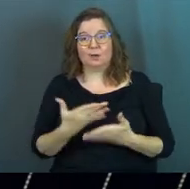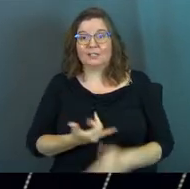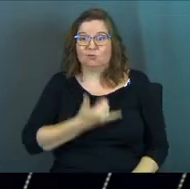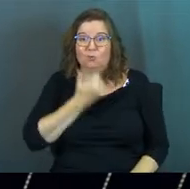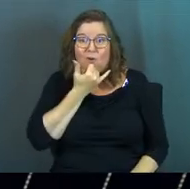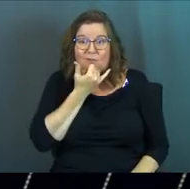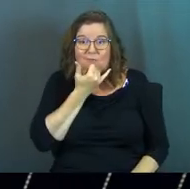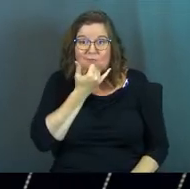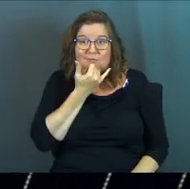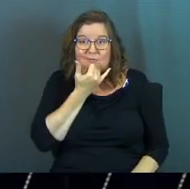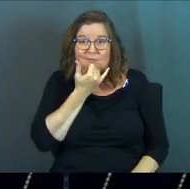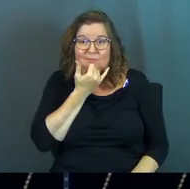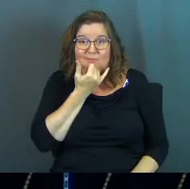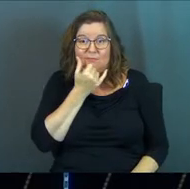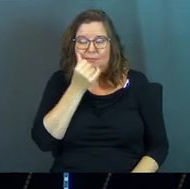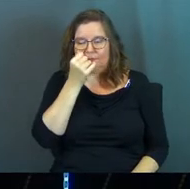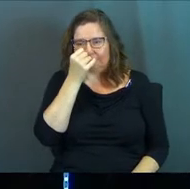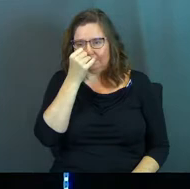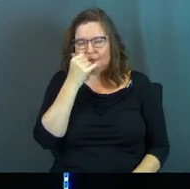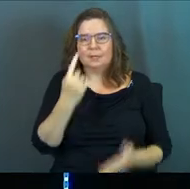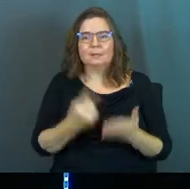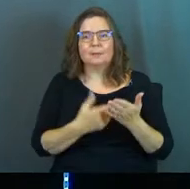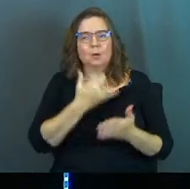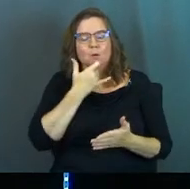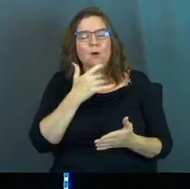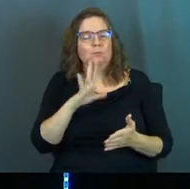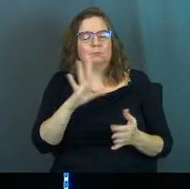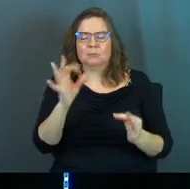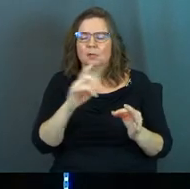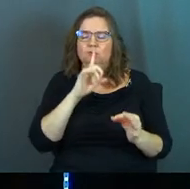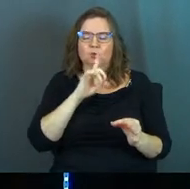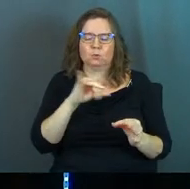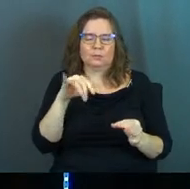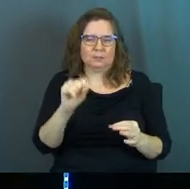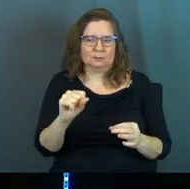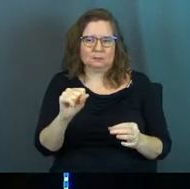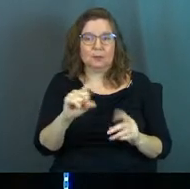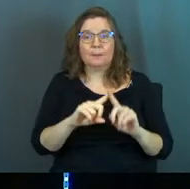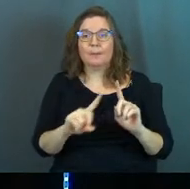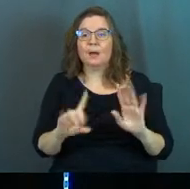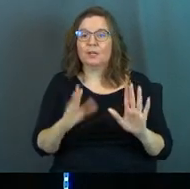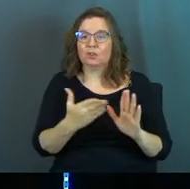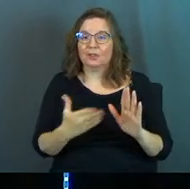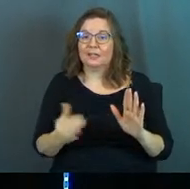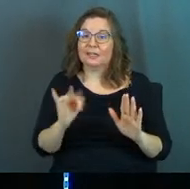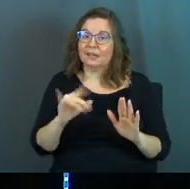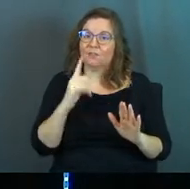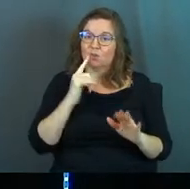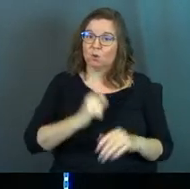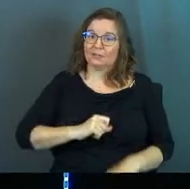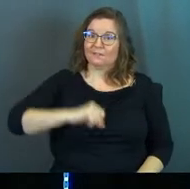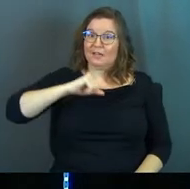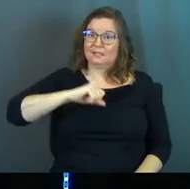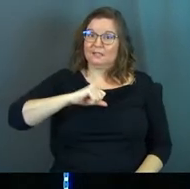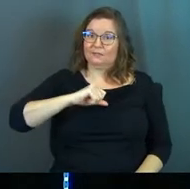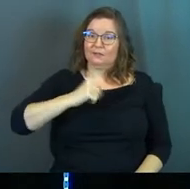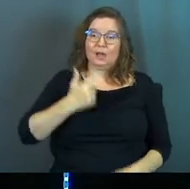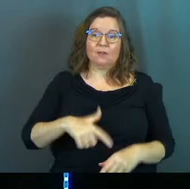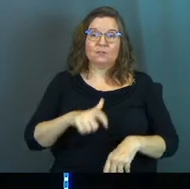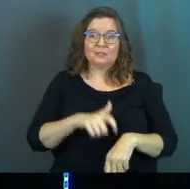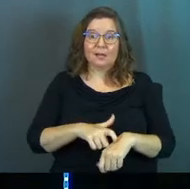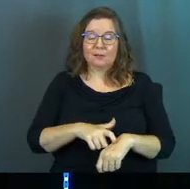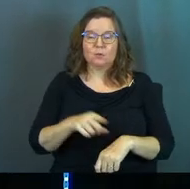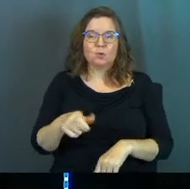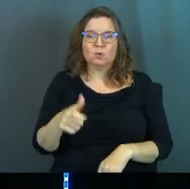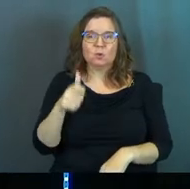to you is wrong, amen? Sometimes they're wrong. That's absolutely true. But here's the thing, if you're defensive about it every